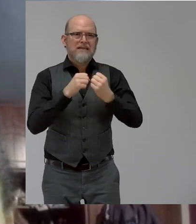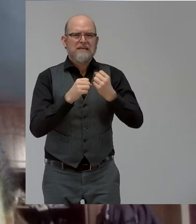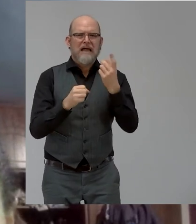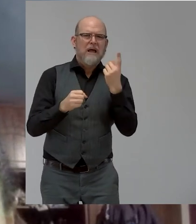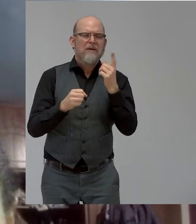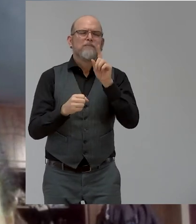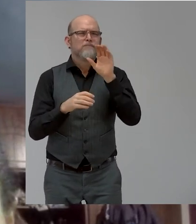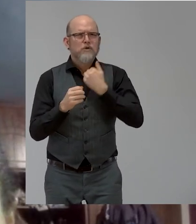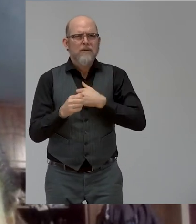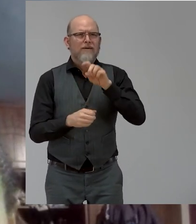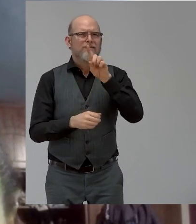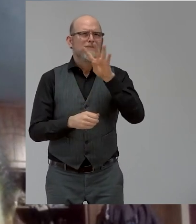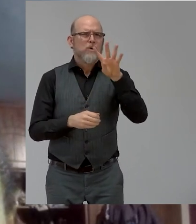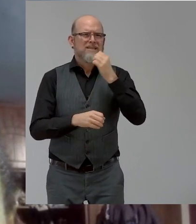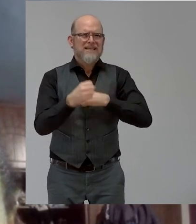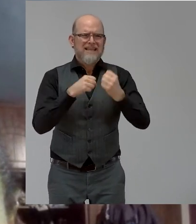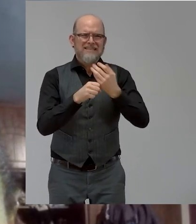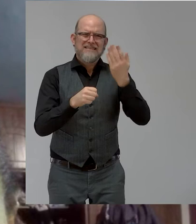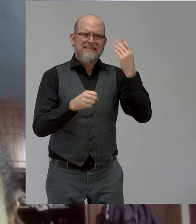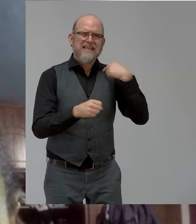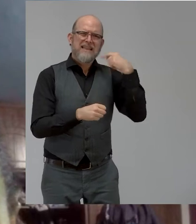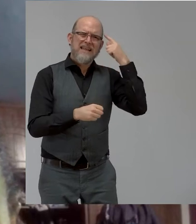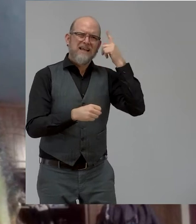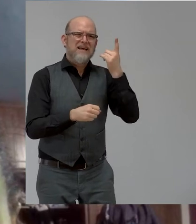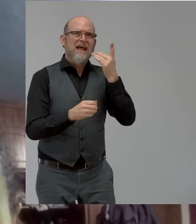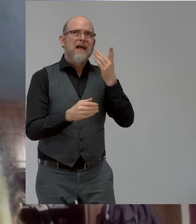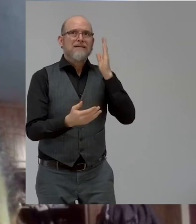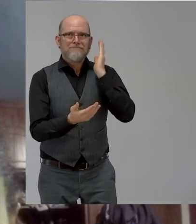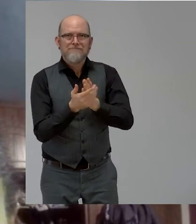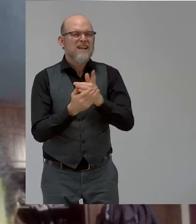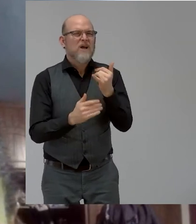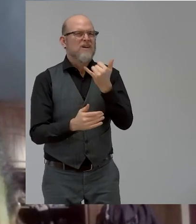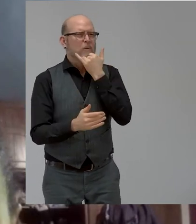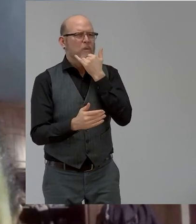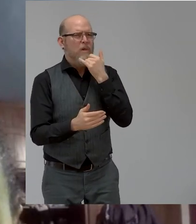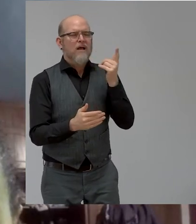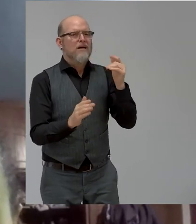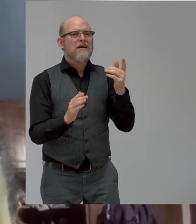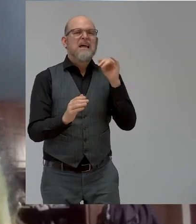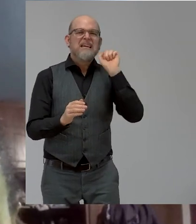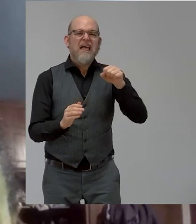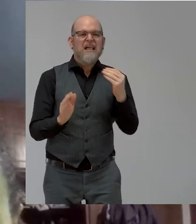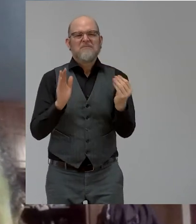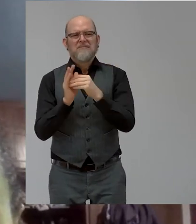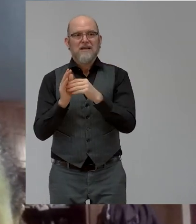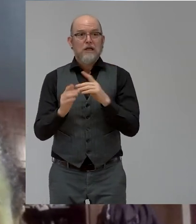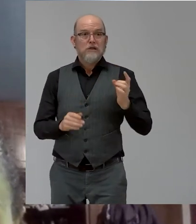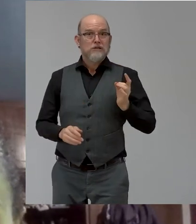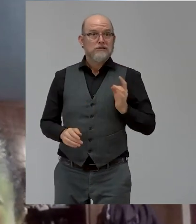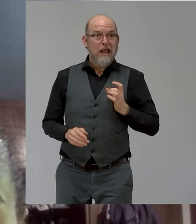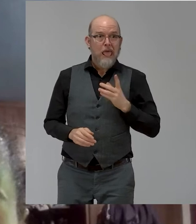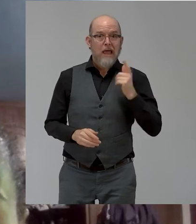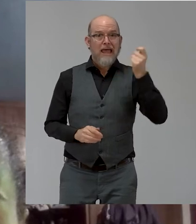that we were wrong. And learning from a number of experiences in Chile, also here in Kenya, as well as in Nigeria,